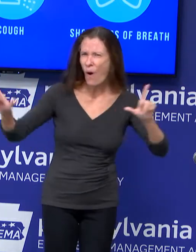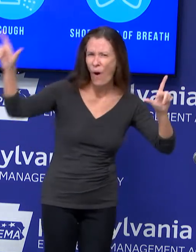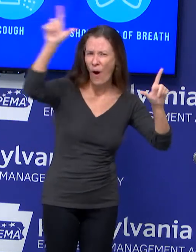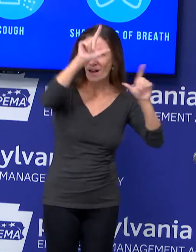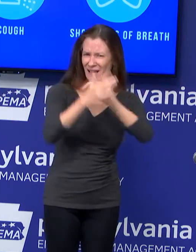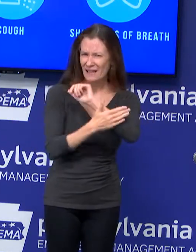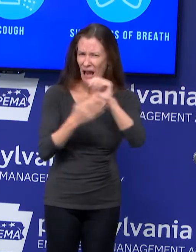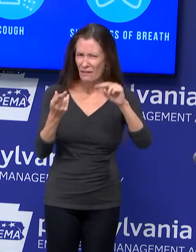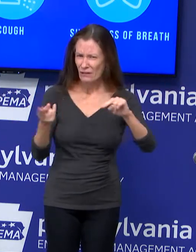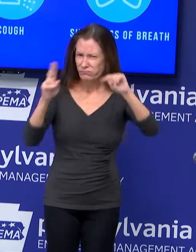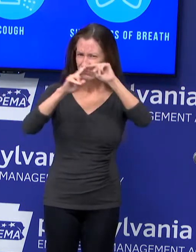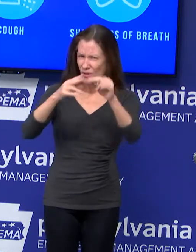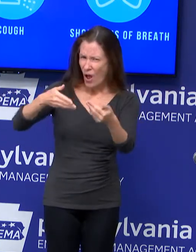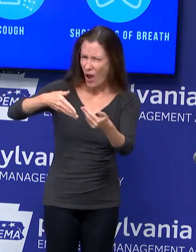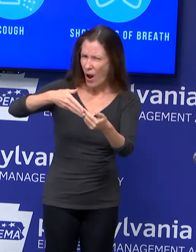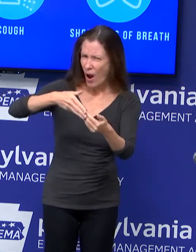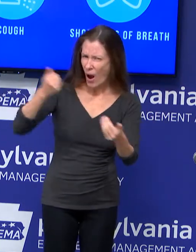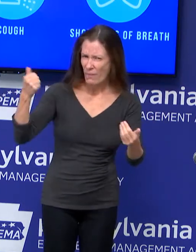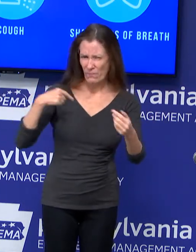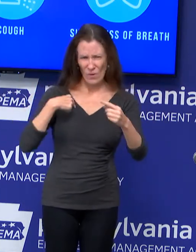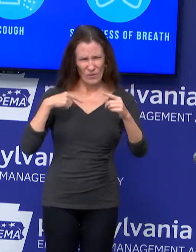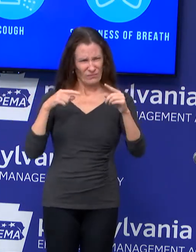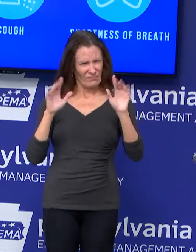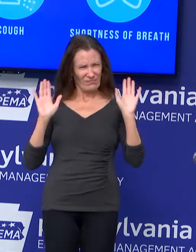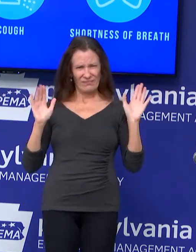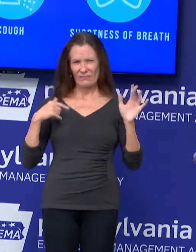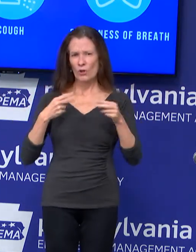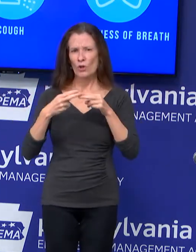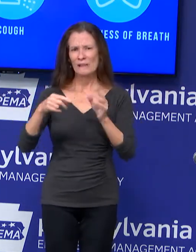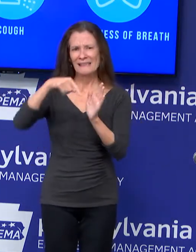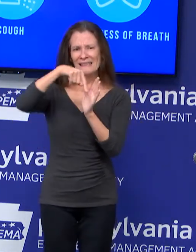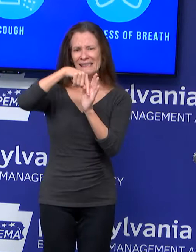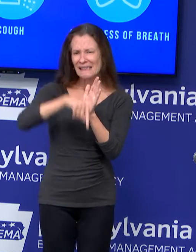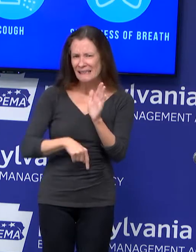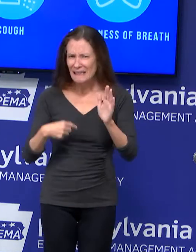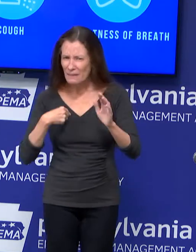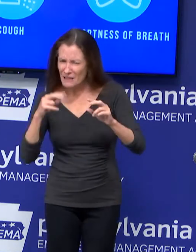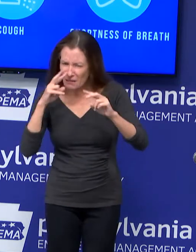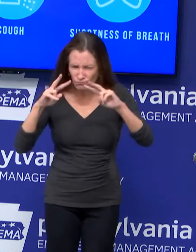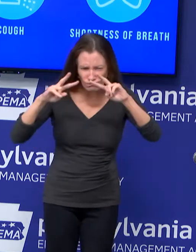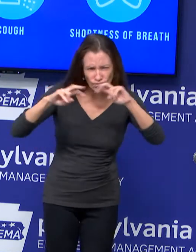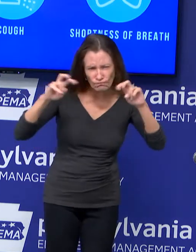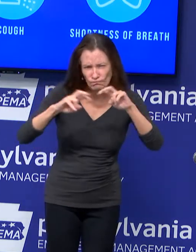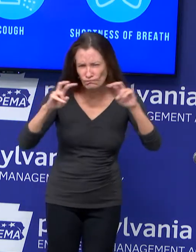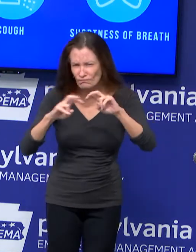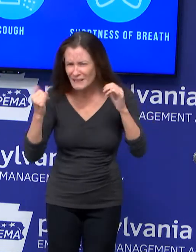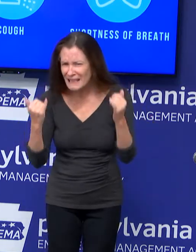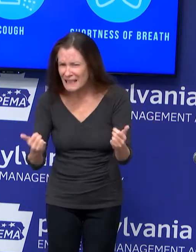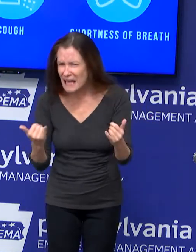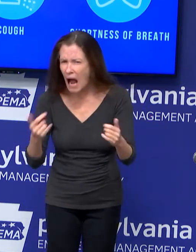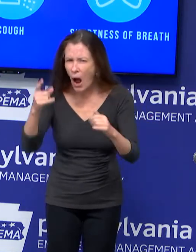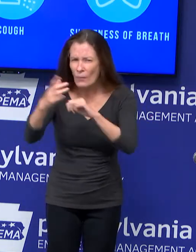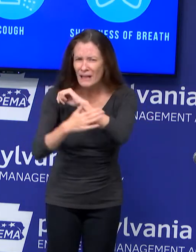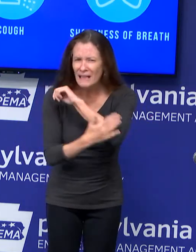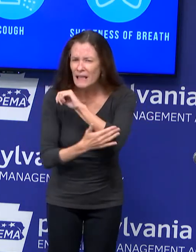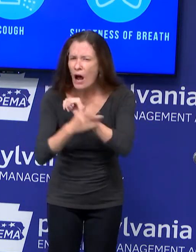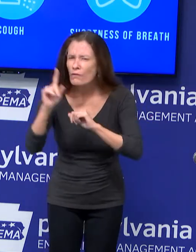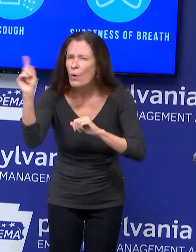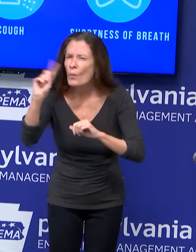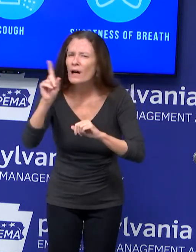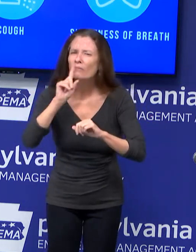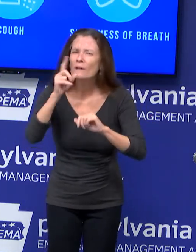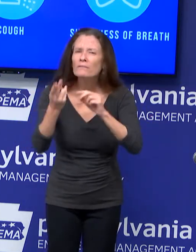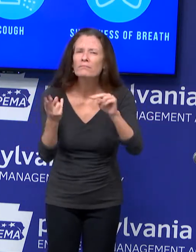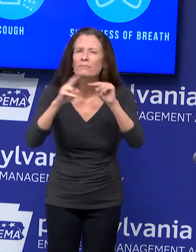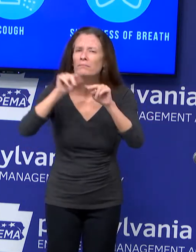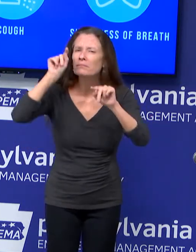frequently will do what we call a deep dive into those counties and to see where the increases are coming. And we'll see some trends. We might see an